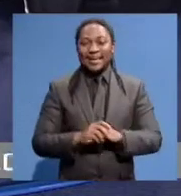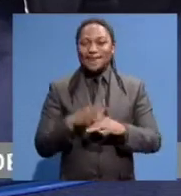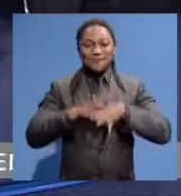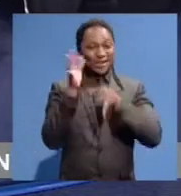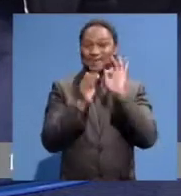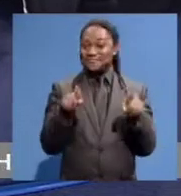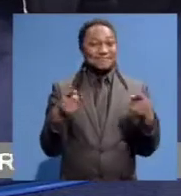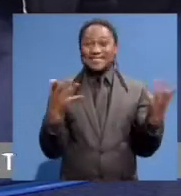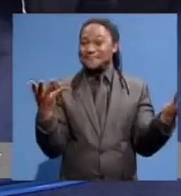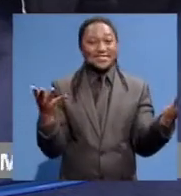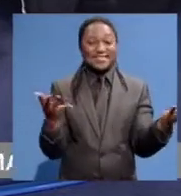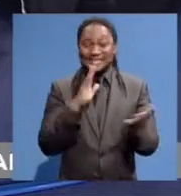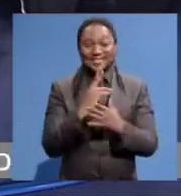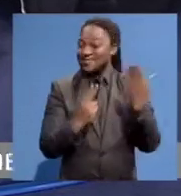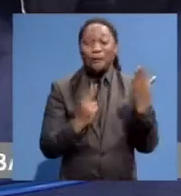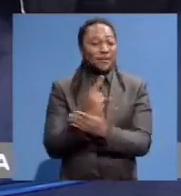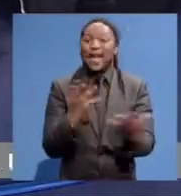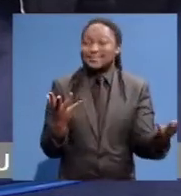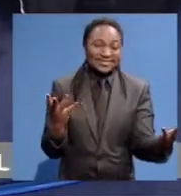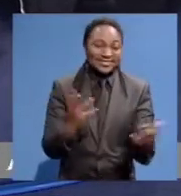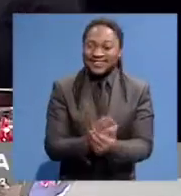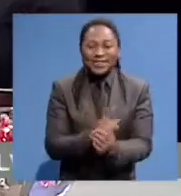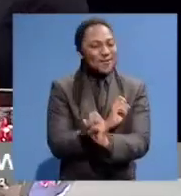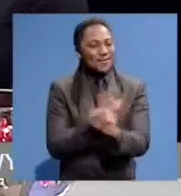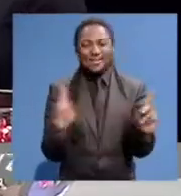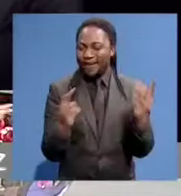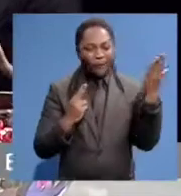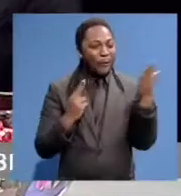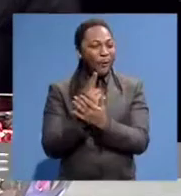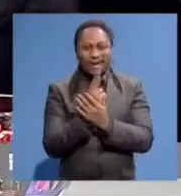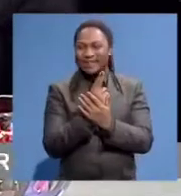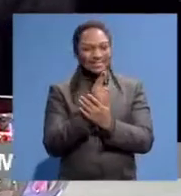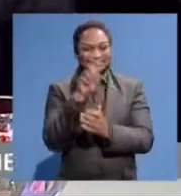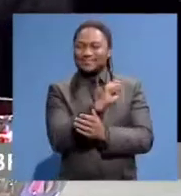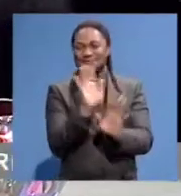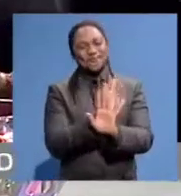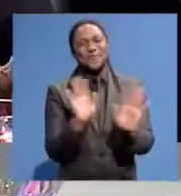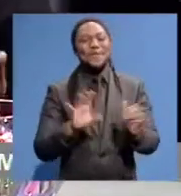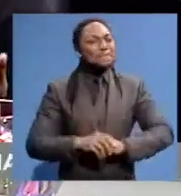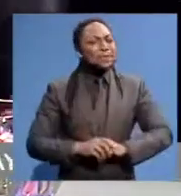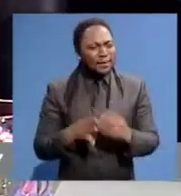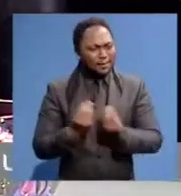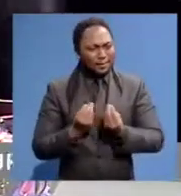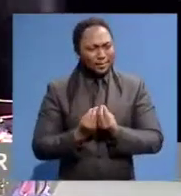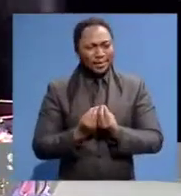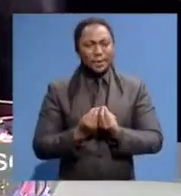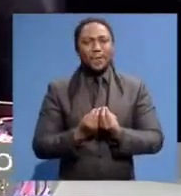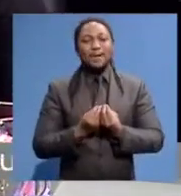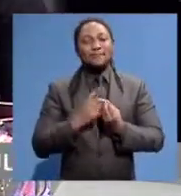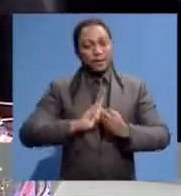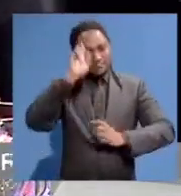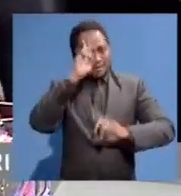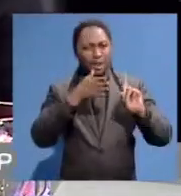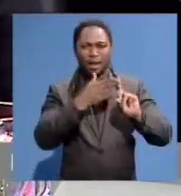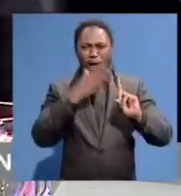That's an honest account. You can't fault him for his honesty, and I think this is one of the things that Utata lived by, you know? He